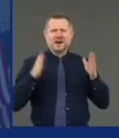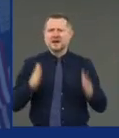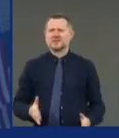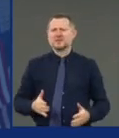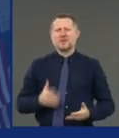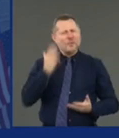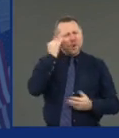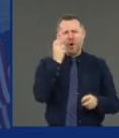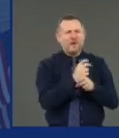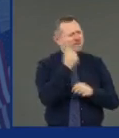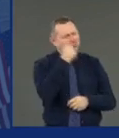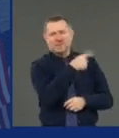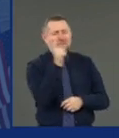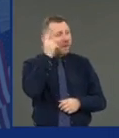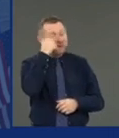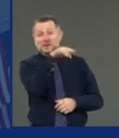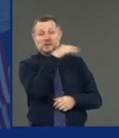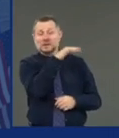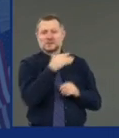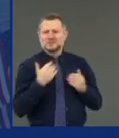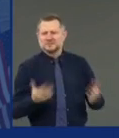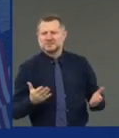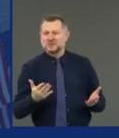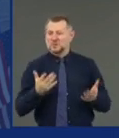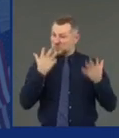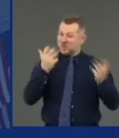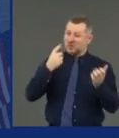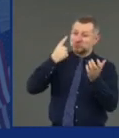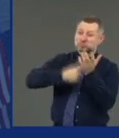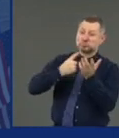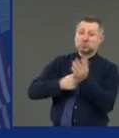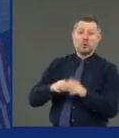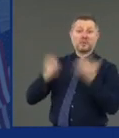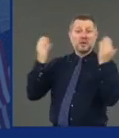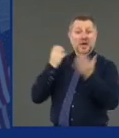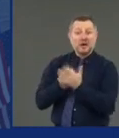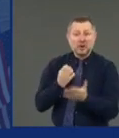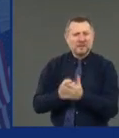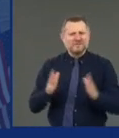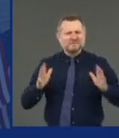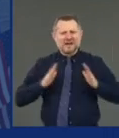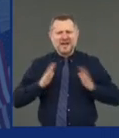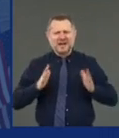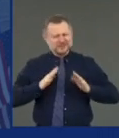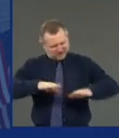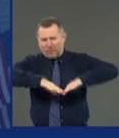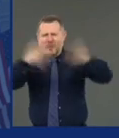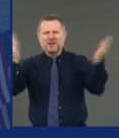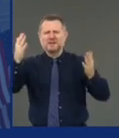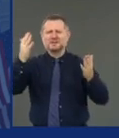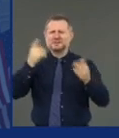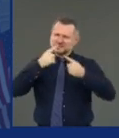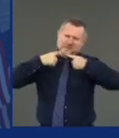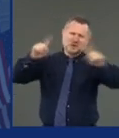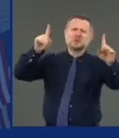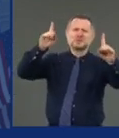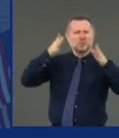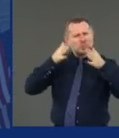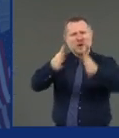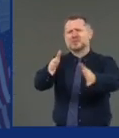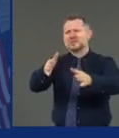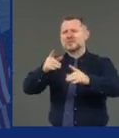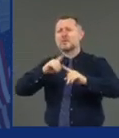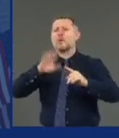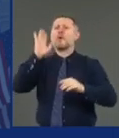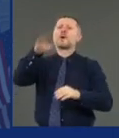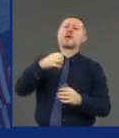And if you want to talk about reopening the economy, then do it in a productive way. People think this economy is just going to bounce back.